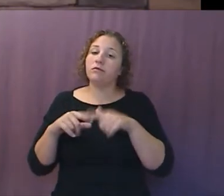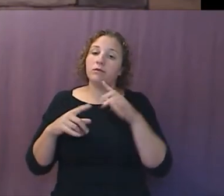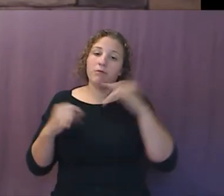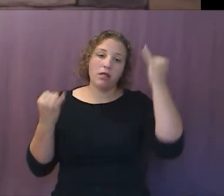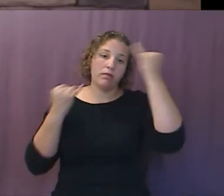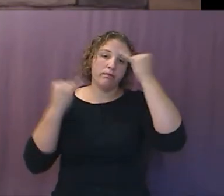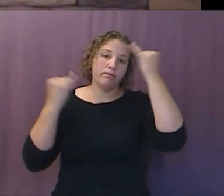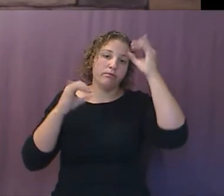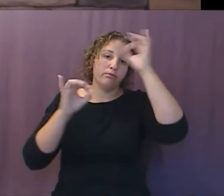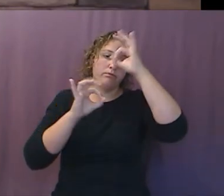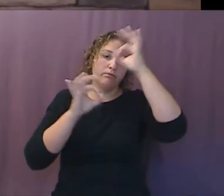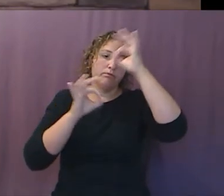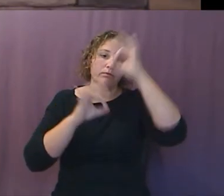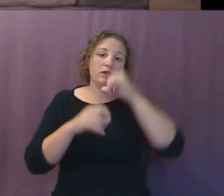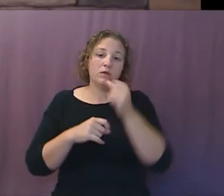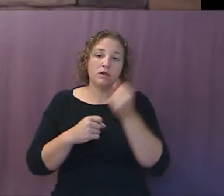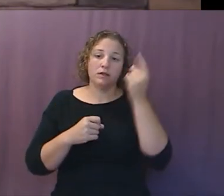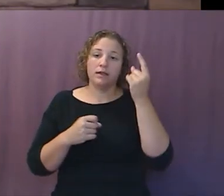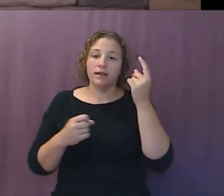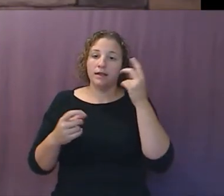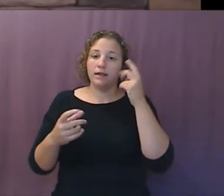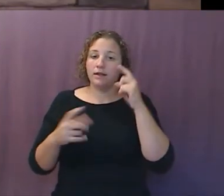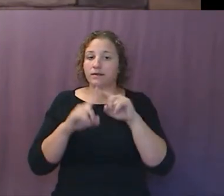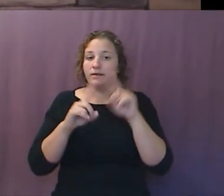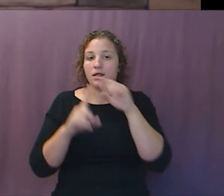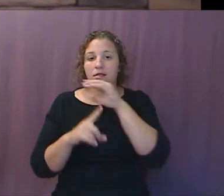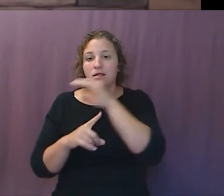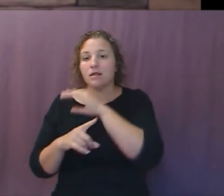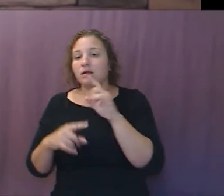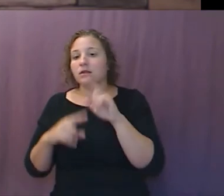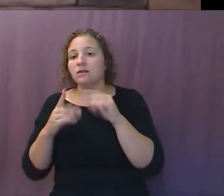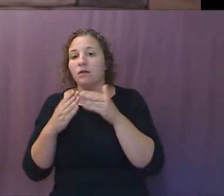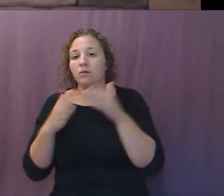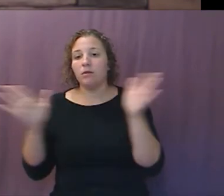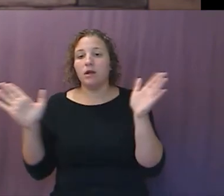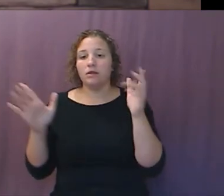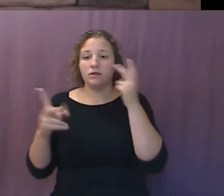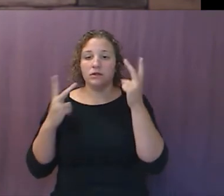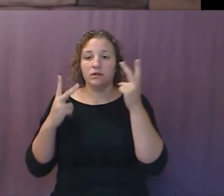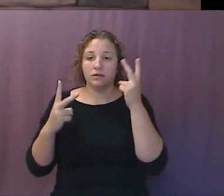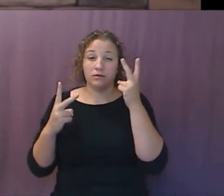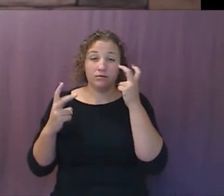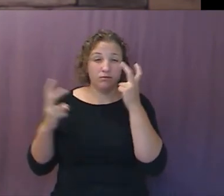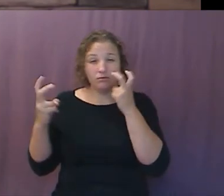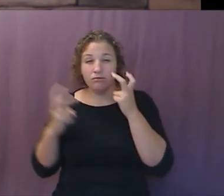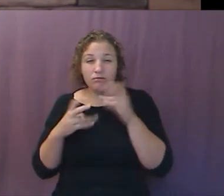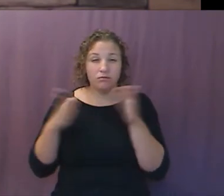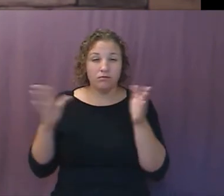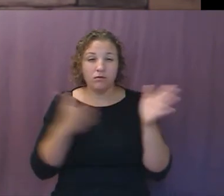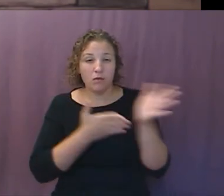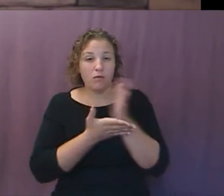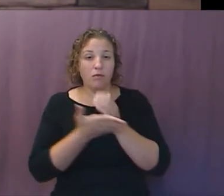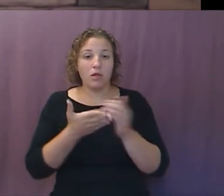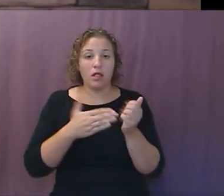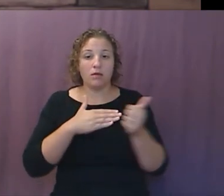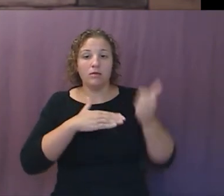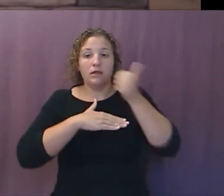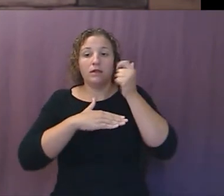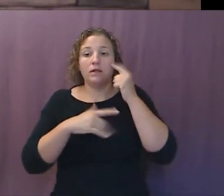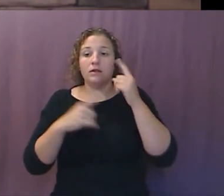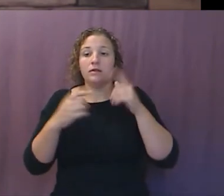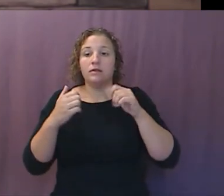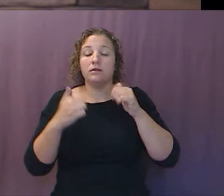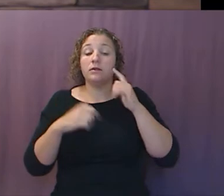countless myths and superstitions. This widely shared skepticism will actually be an advantage as it will keep away well-capitalized